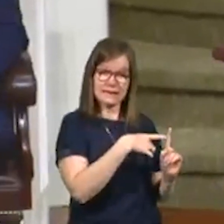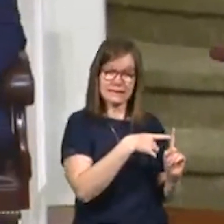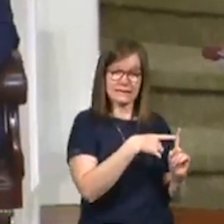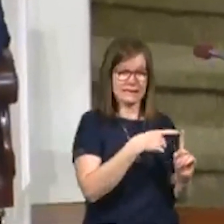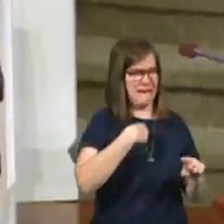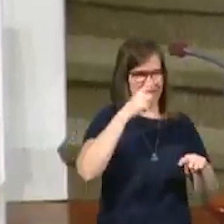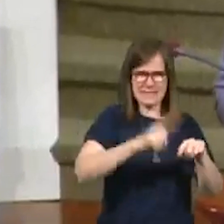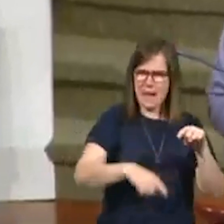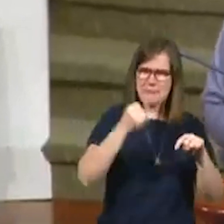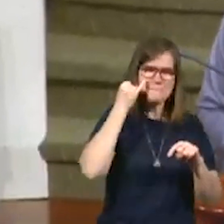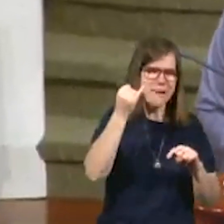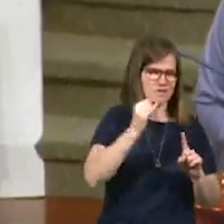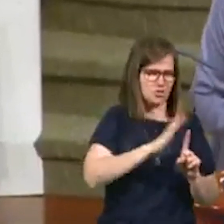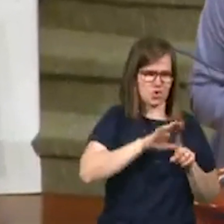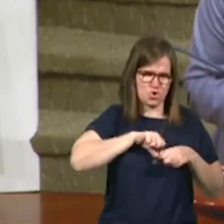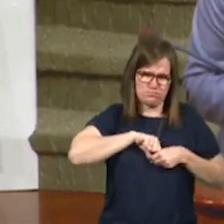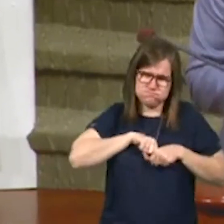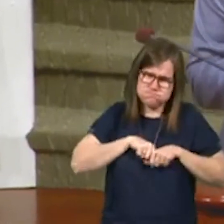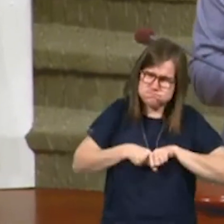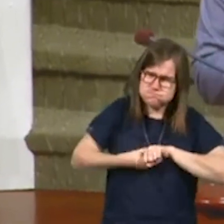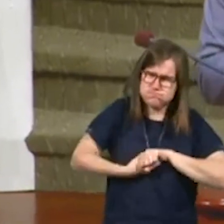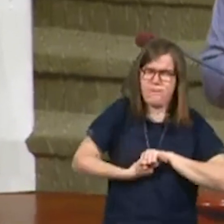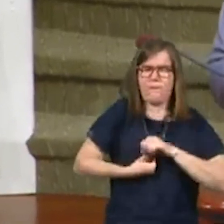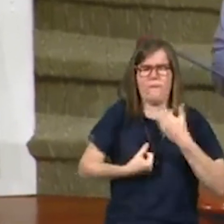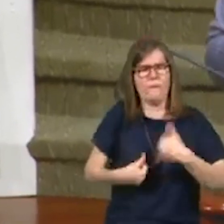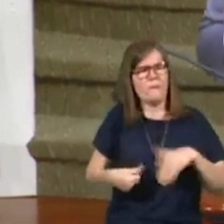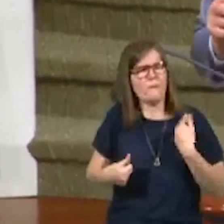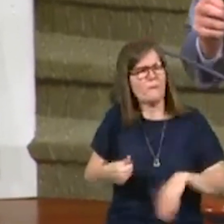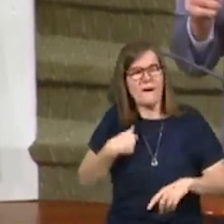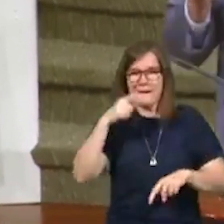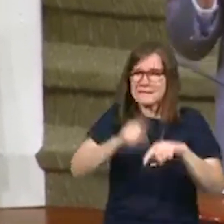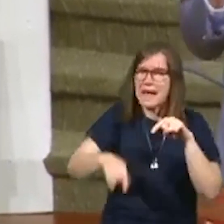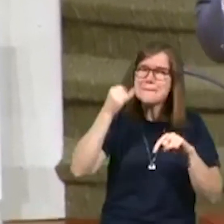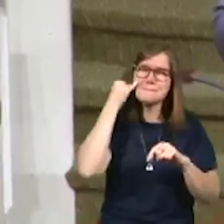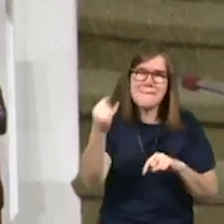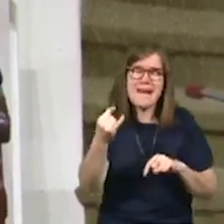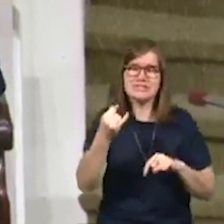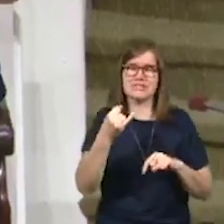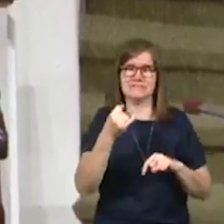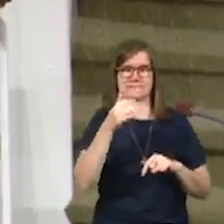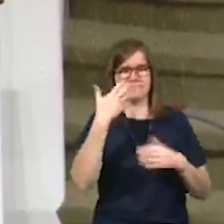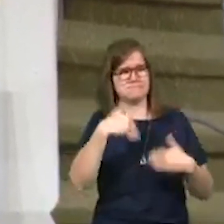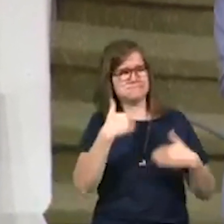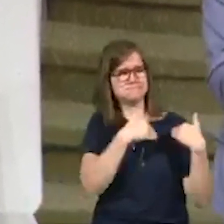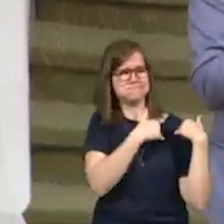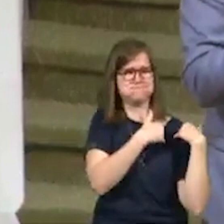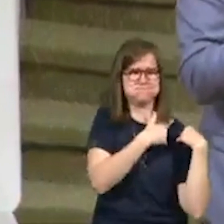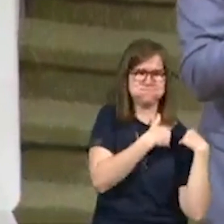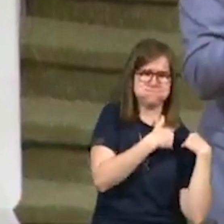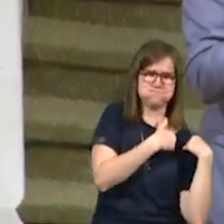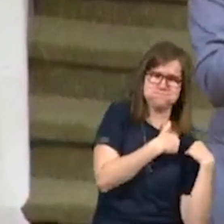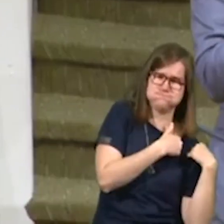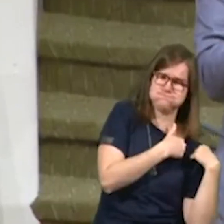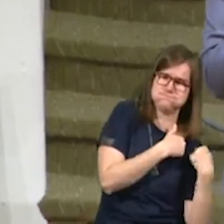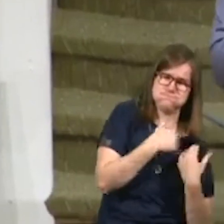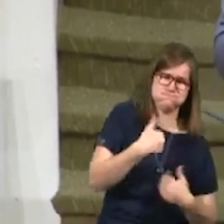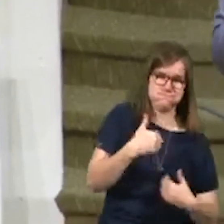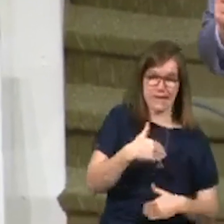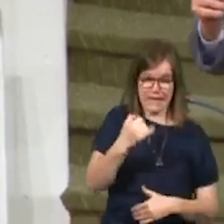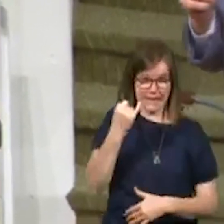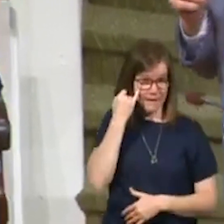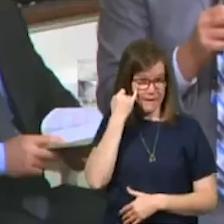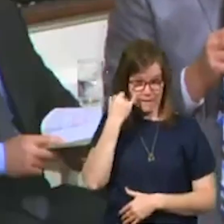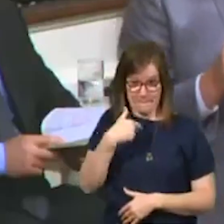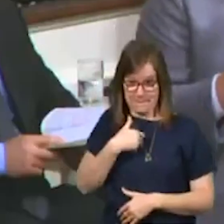I can't imagine the anguish. I cannot imagine the toll that it would take on me and Minda